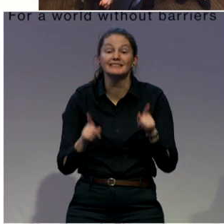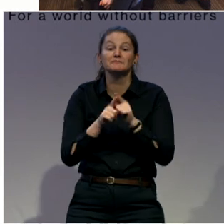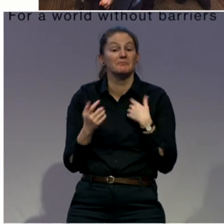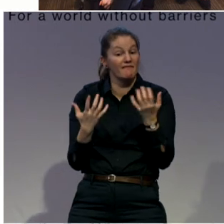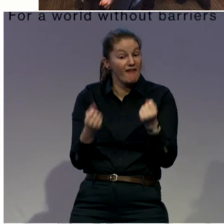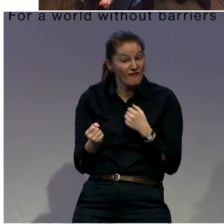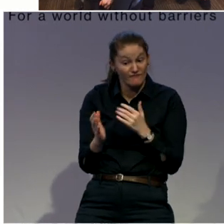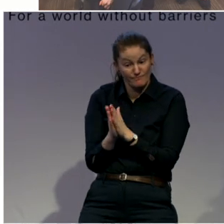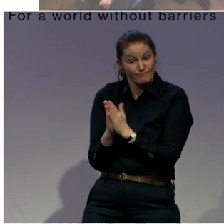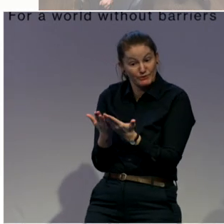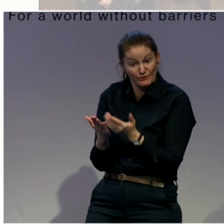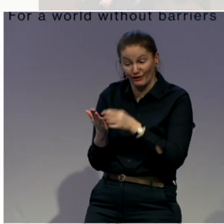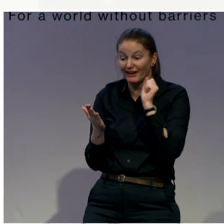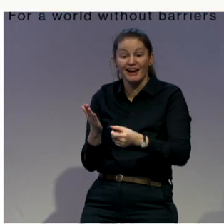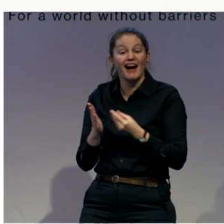Thank you so much.